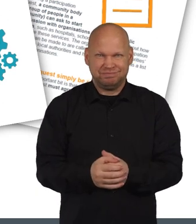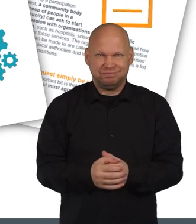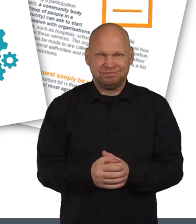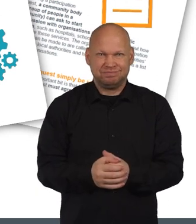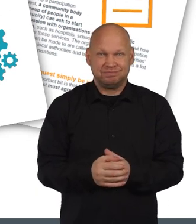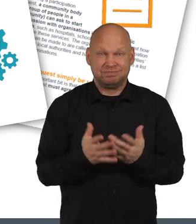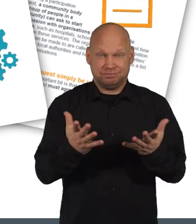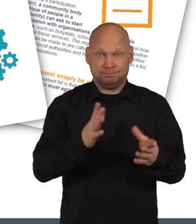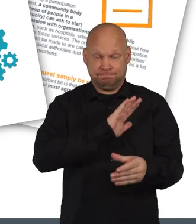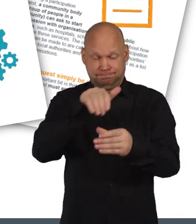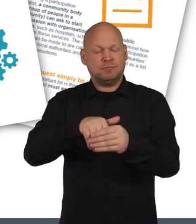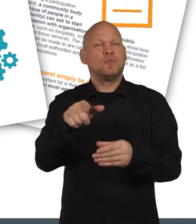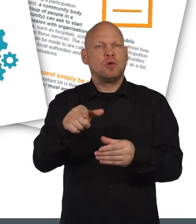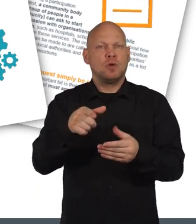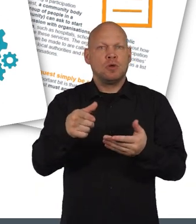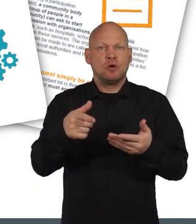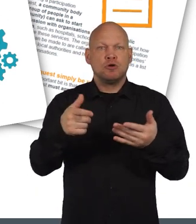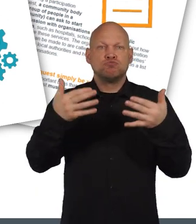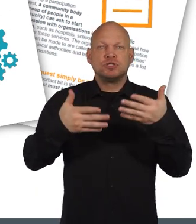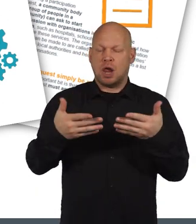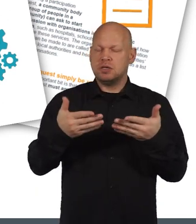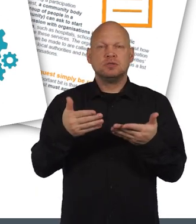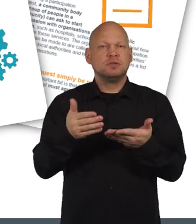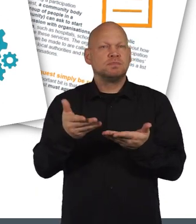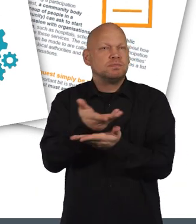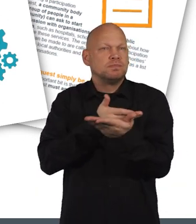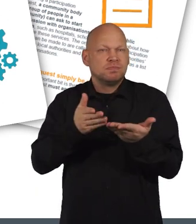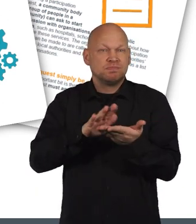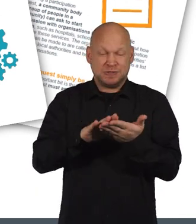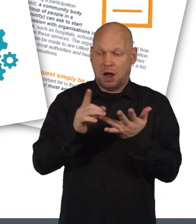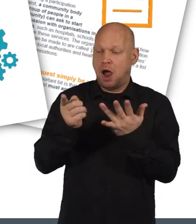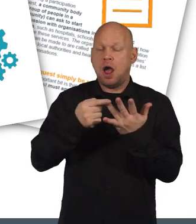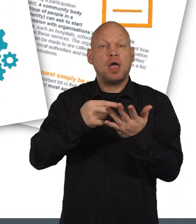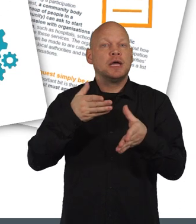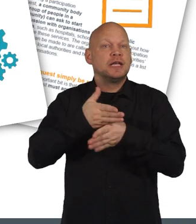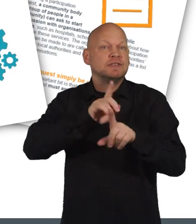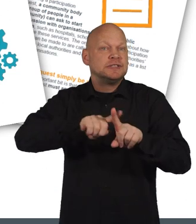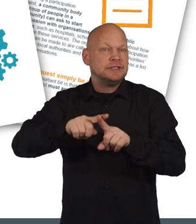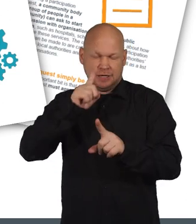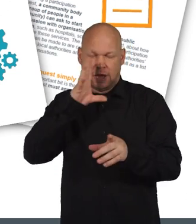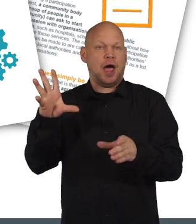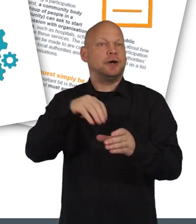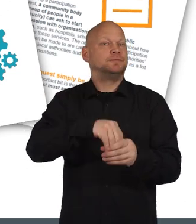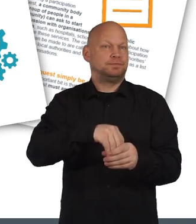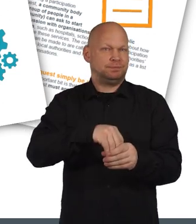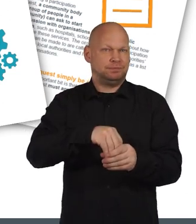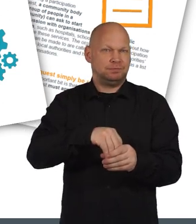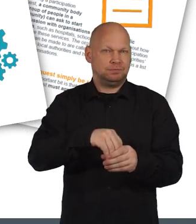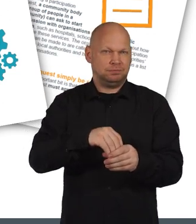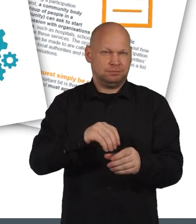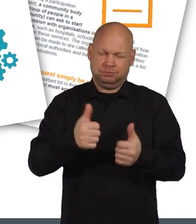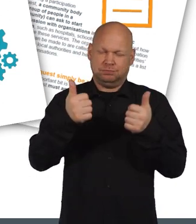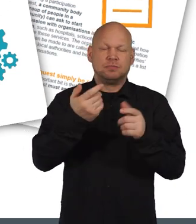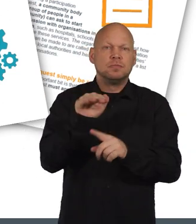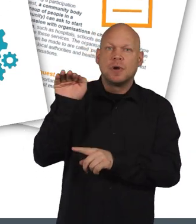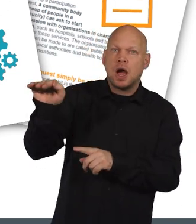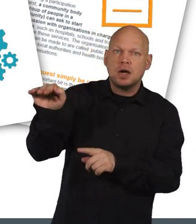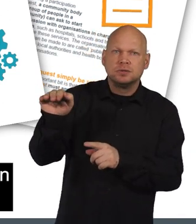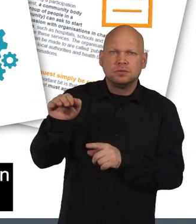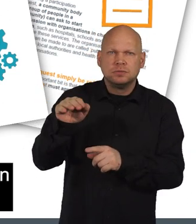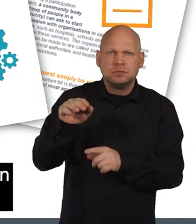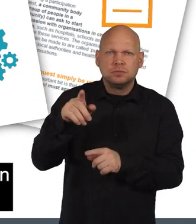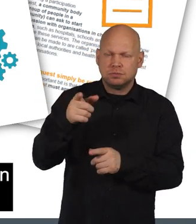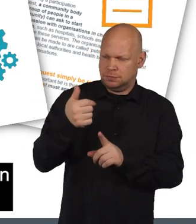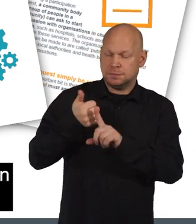to take part in the resulting meetings and other activities as part of the process. It will be a good idea to